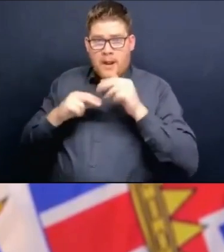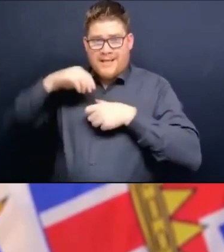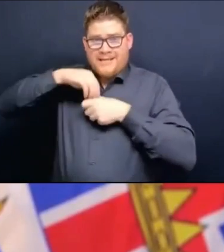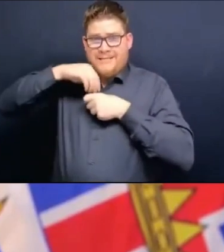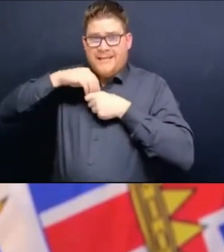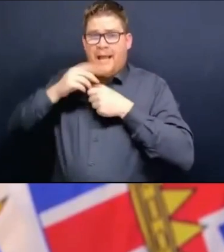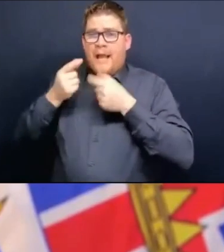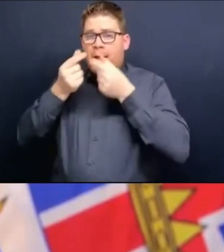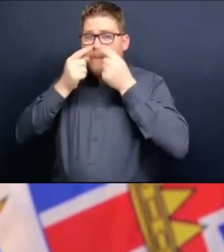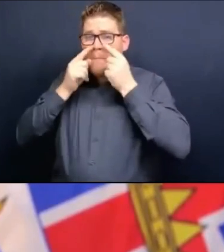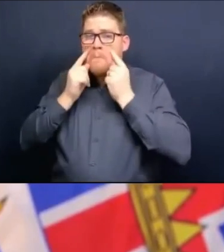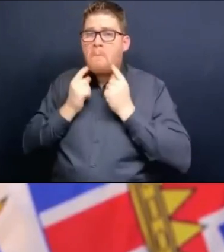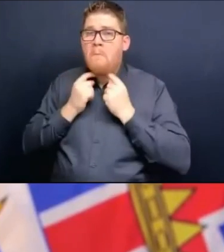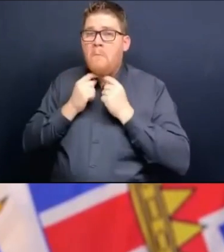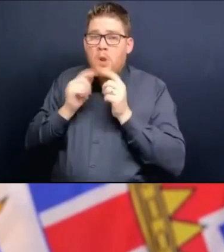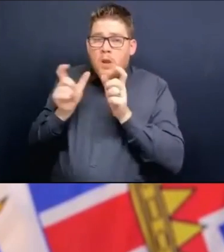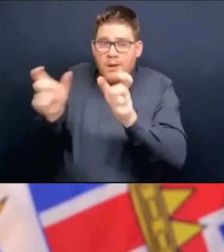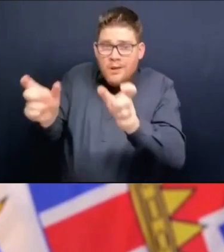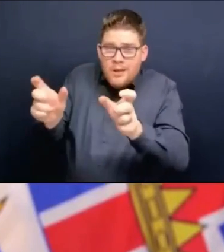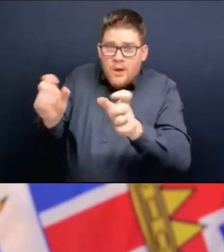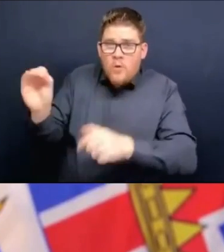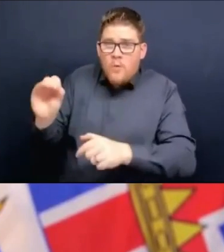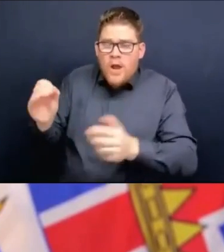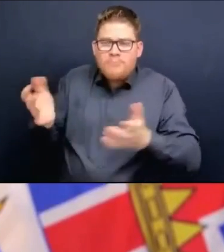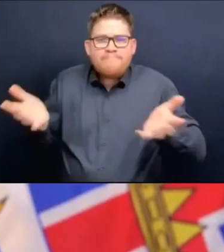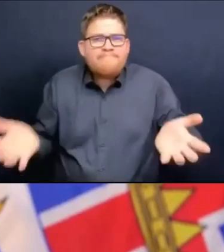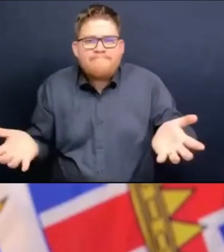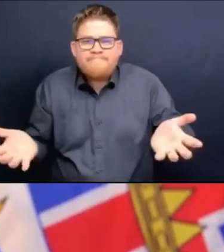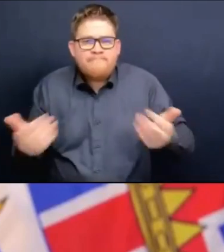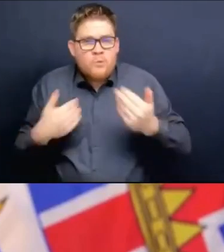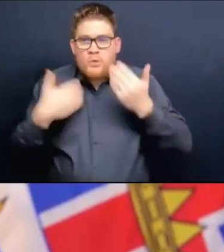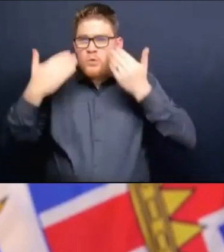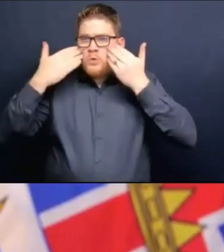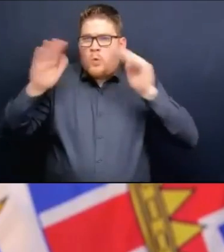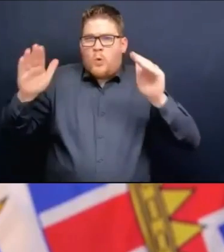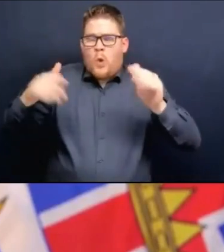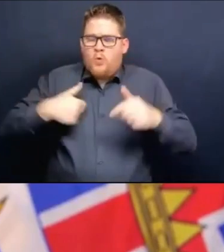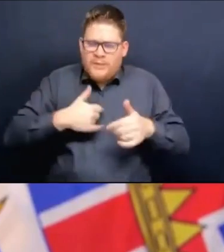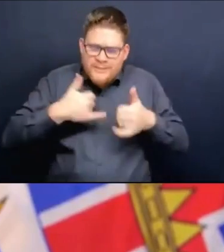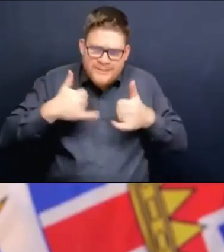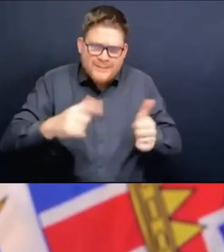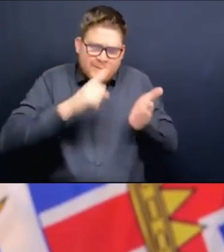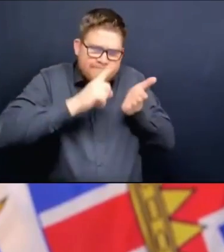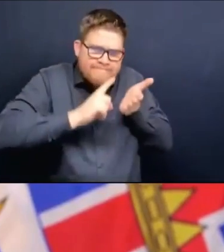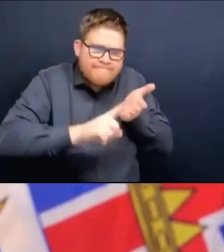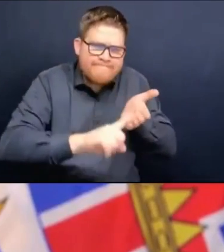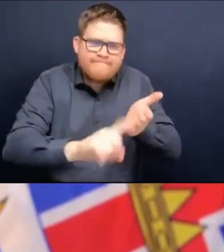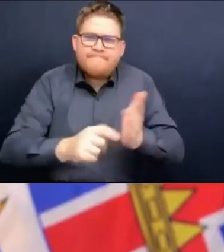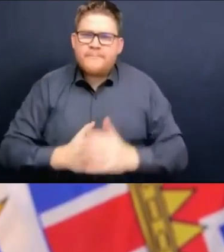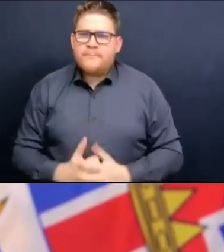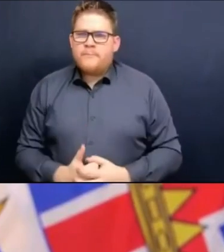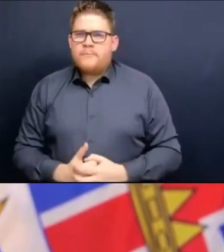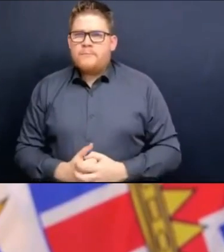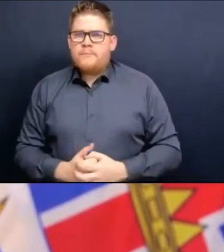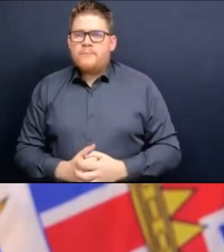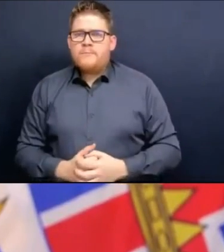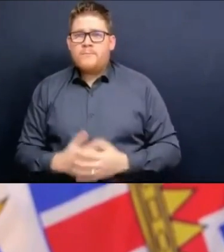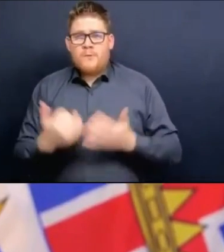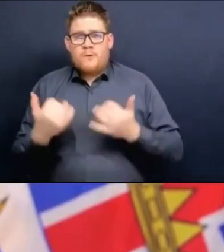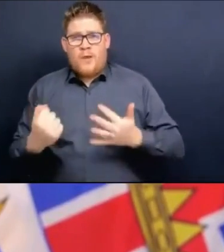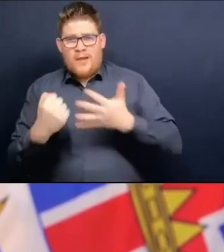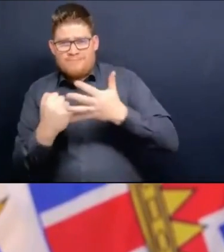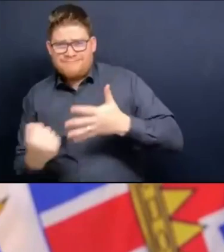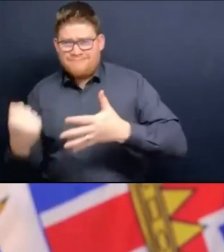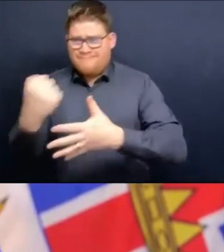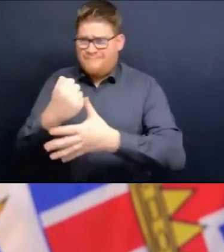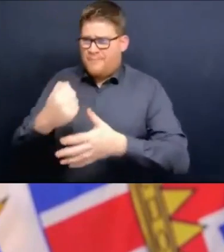that we don't yet know, but we can see that it is that high level of vaccination that has allowed